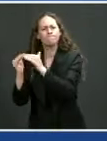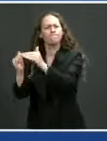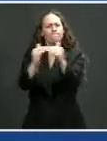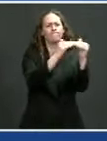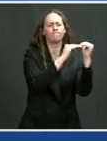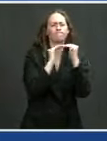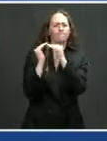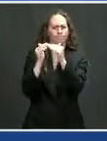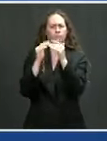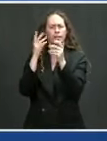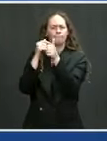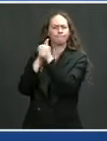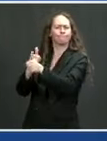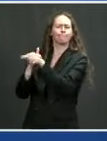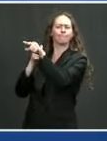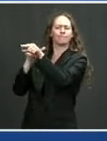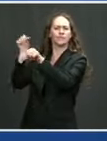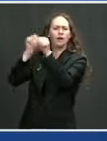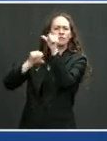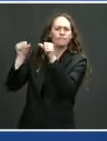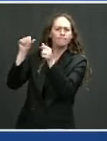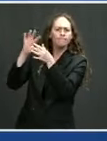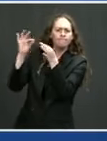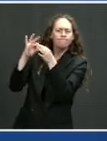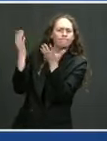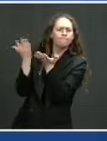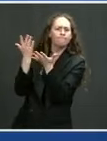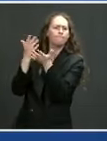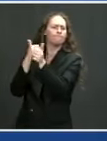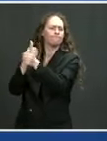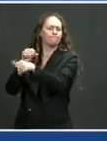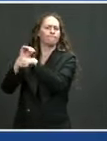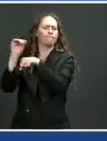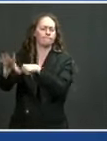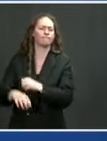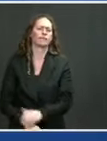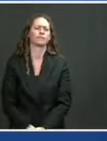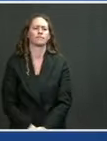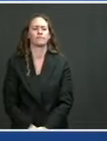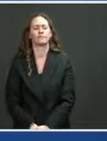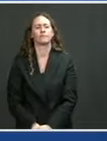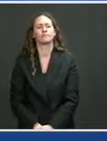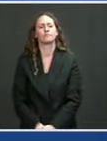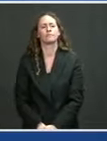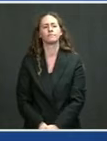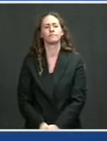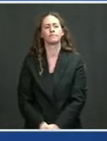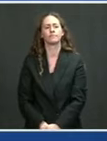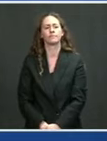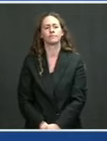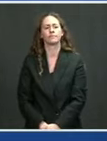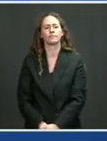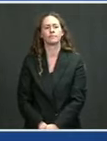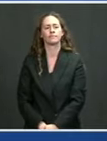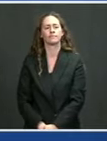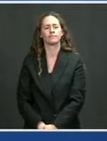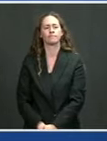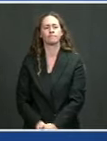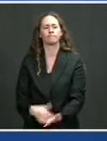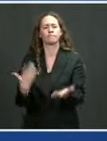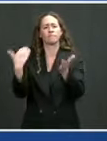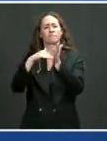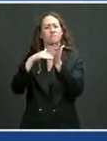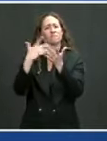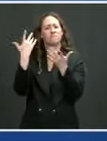80 million doses is our next step as we ramp up the efforts to respond to COVID-19 around the world. In the